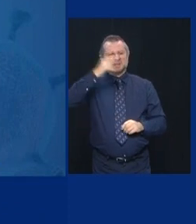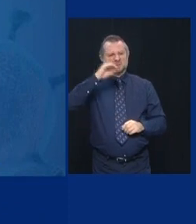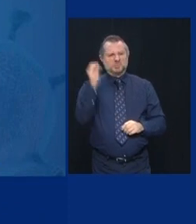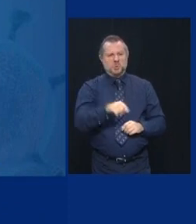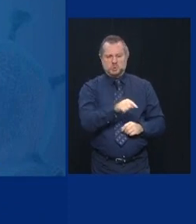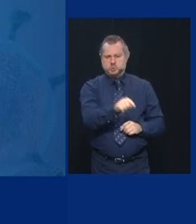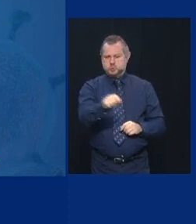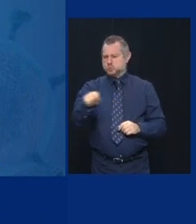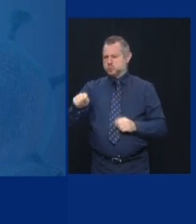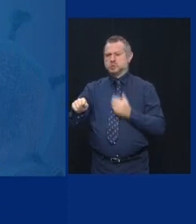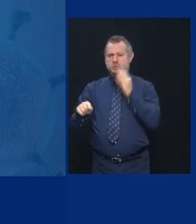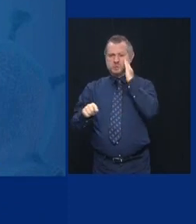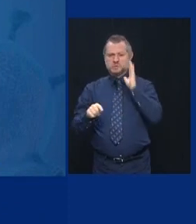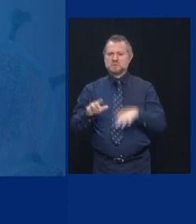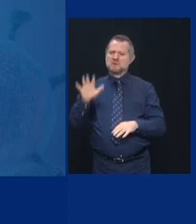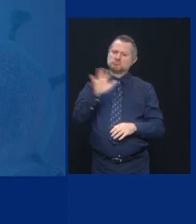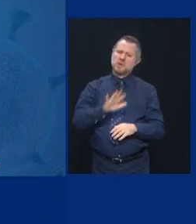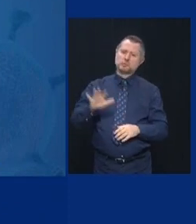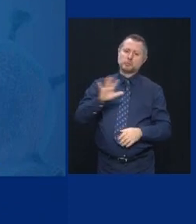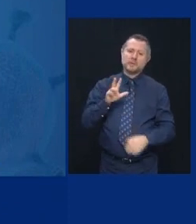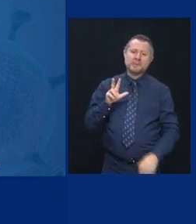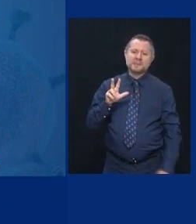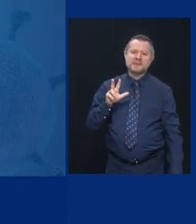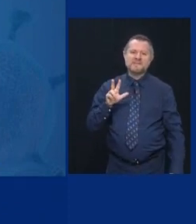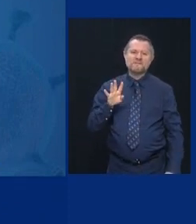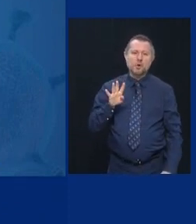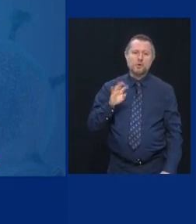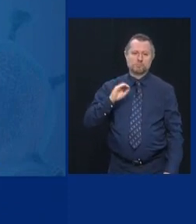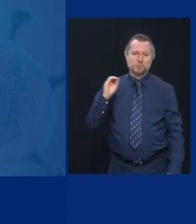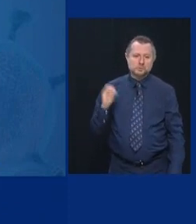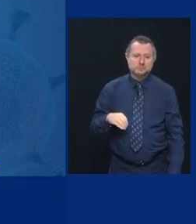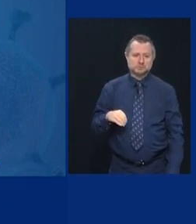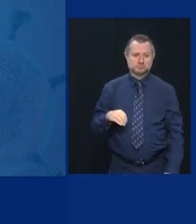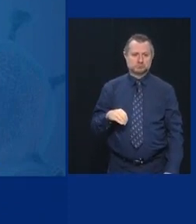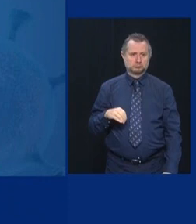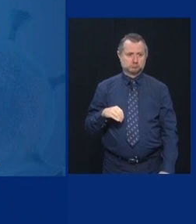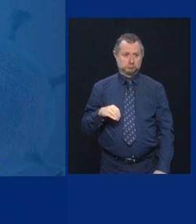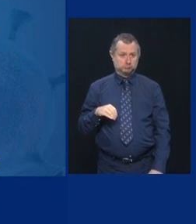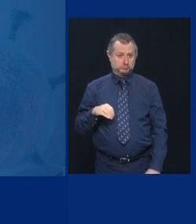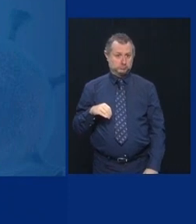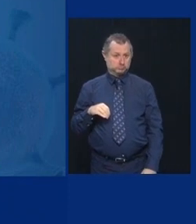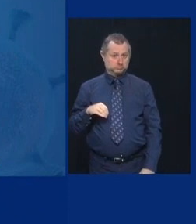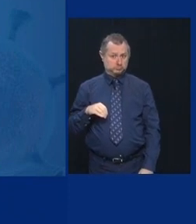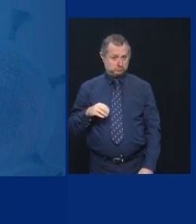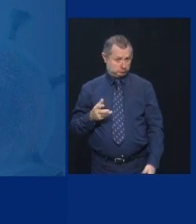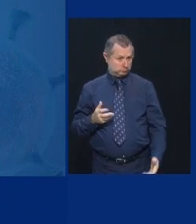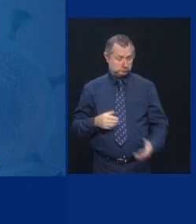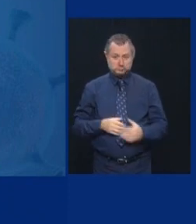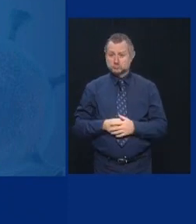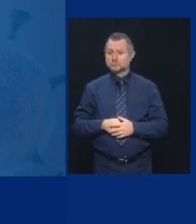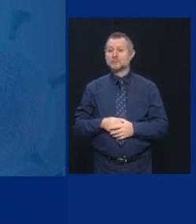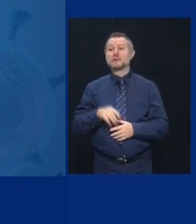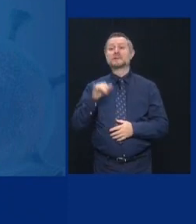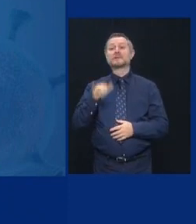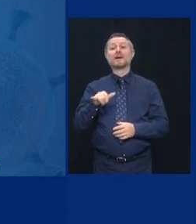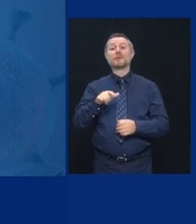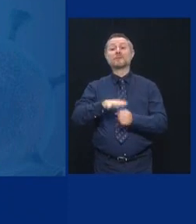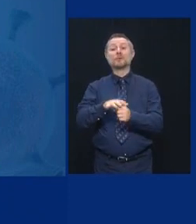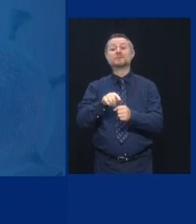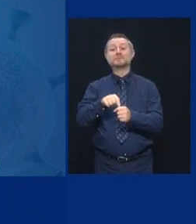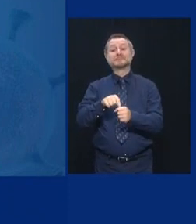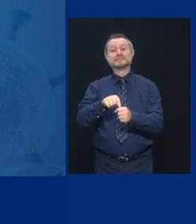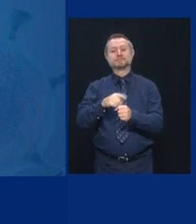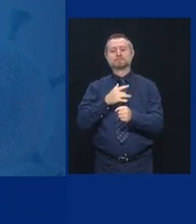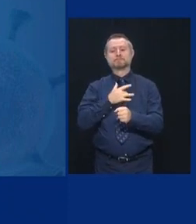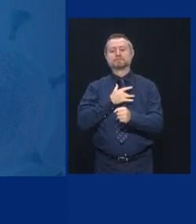about 3%, 4%. Where does the virus mainly